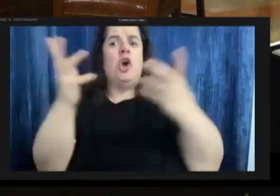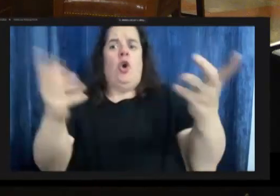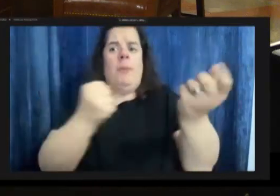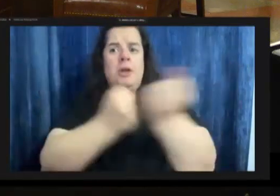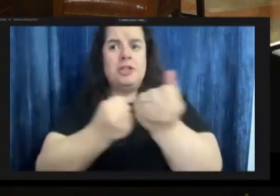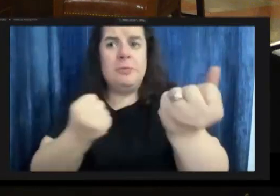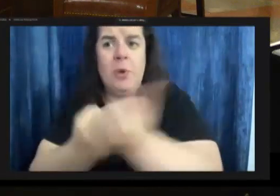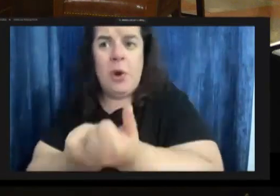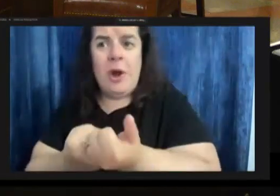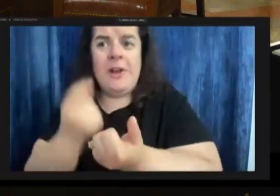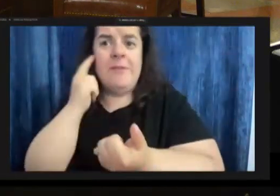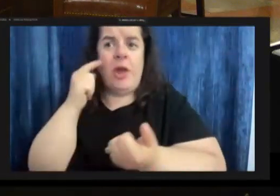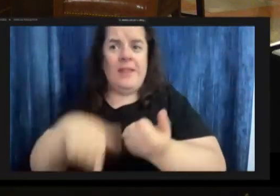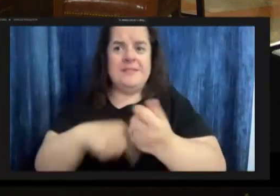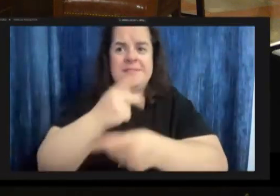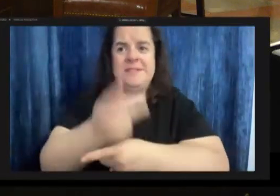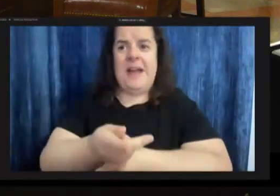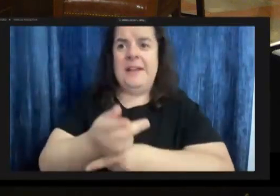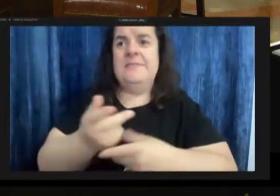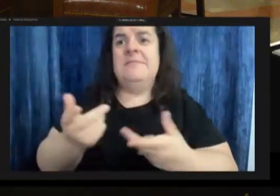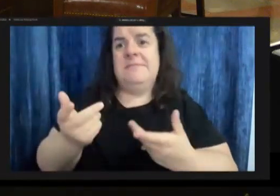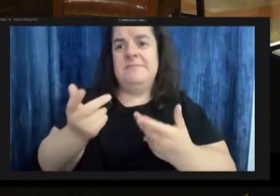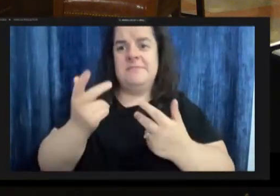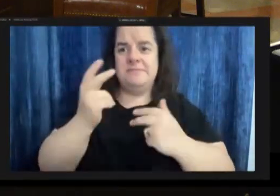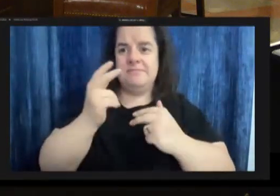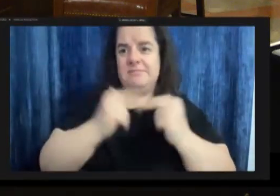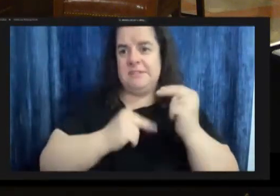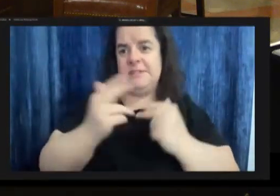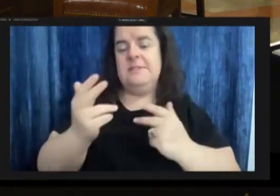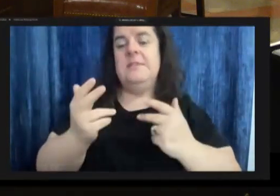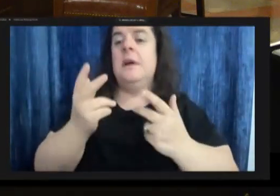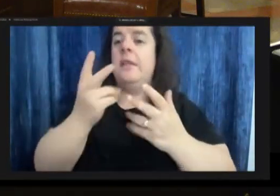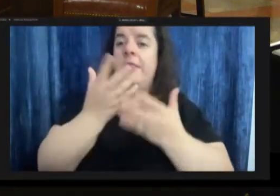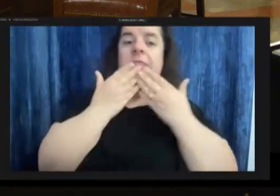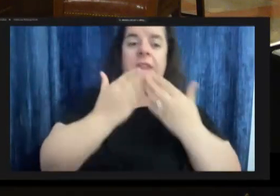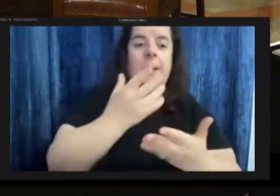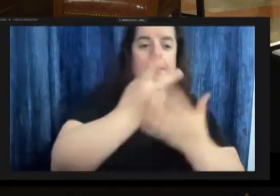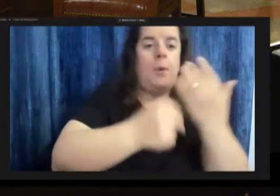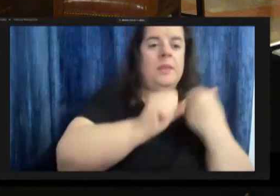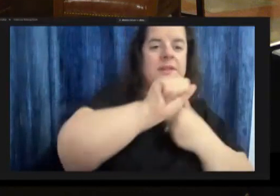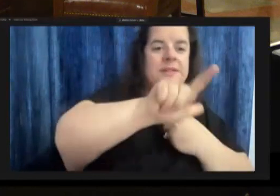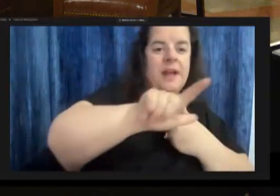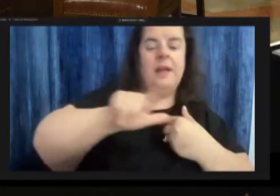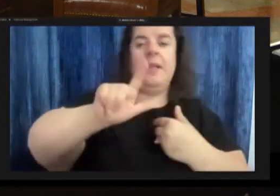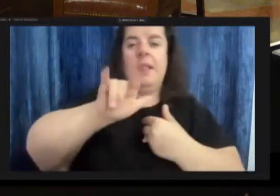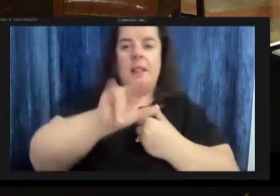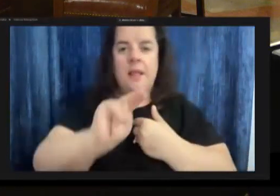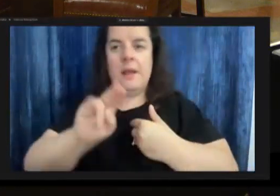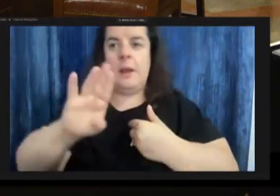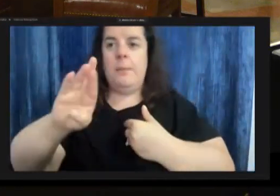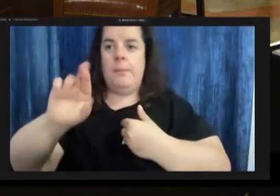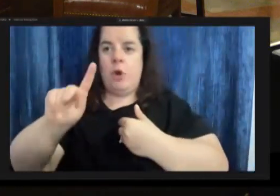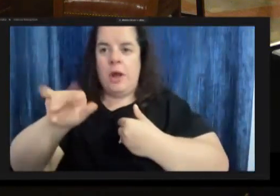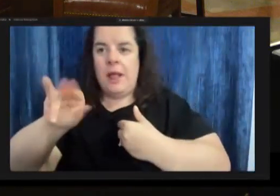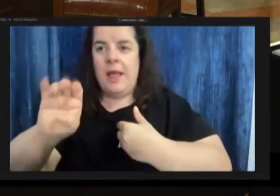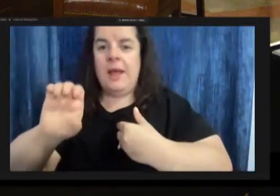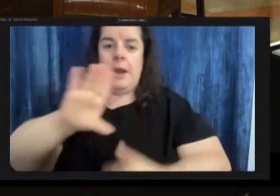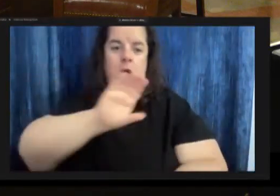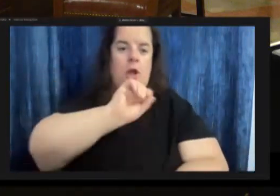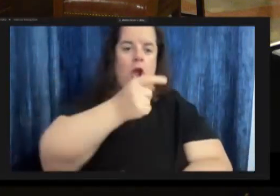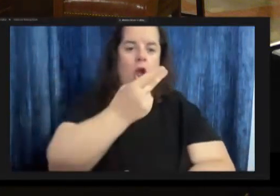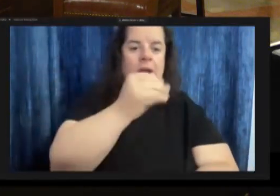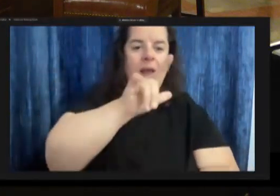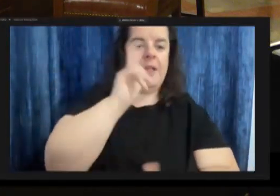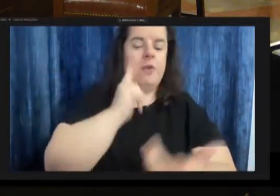for such an institution so i wanted to thank uh both south and lynn brookline together and of course comes from mcagua for being